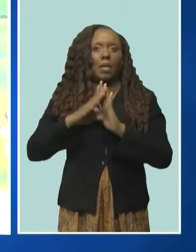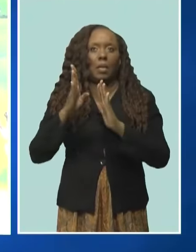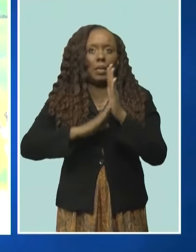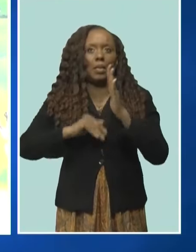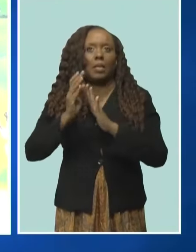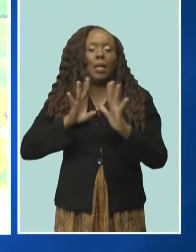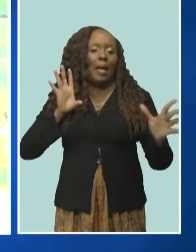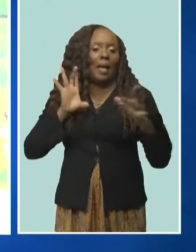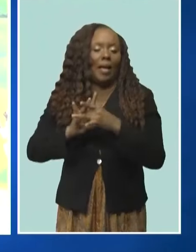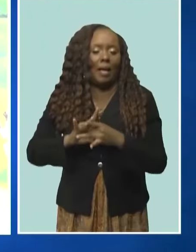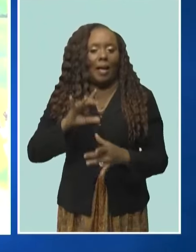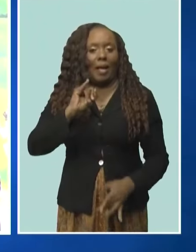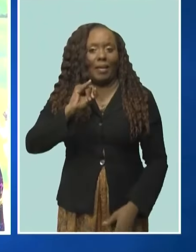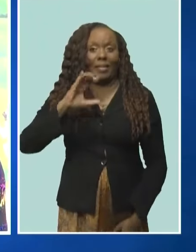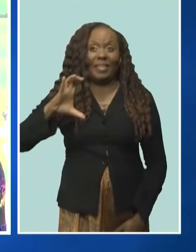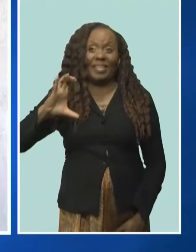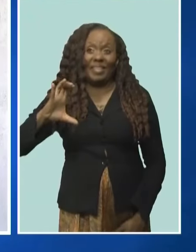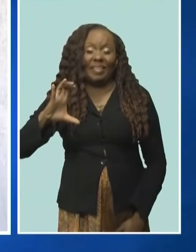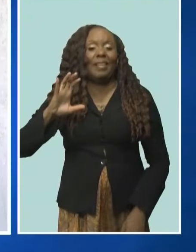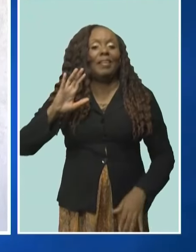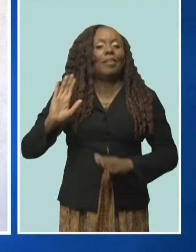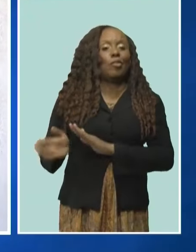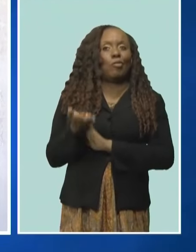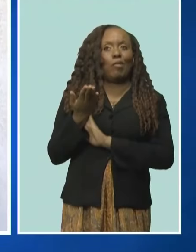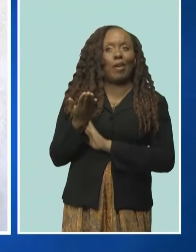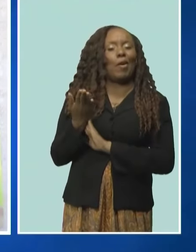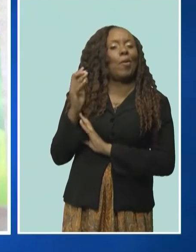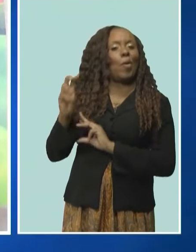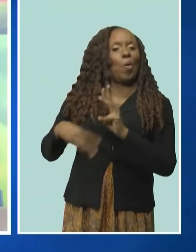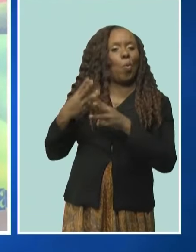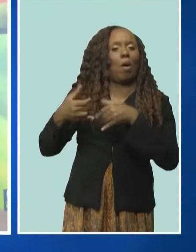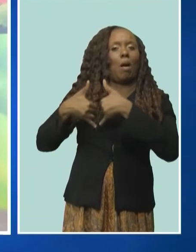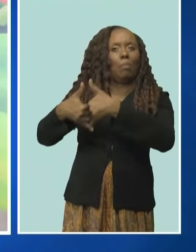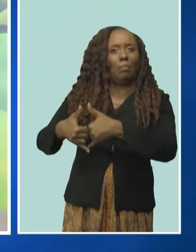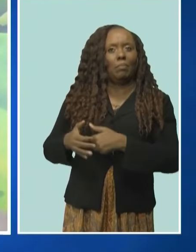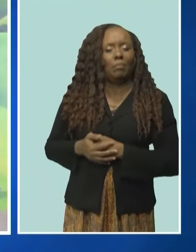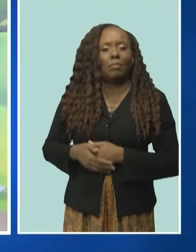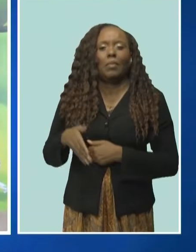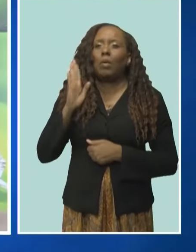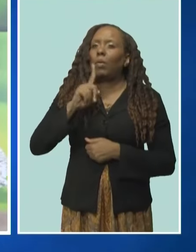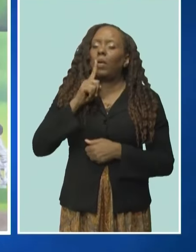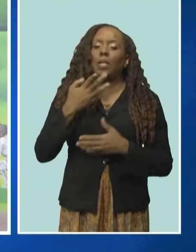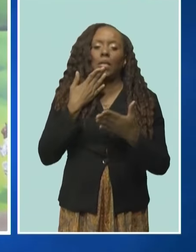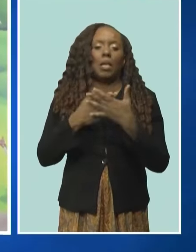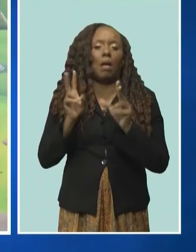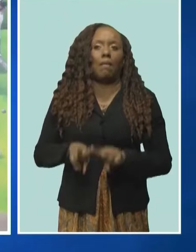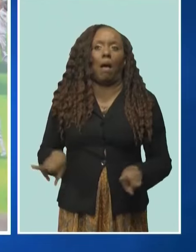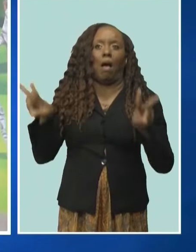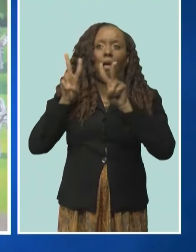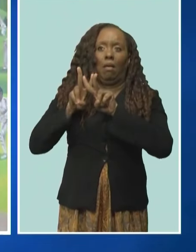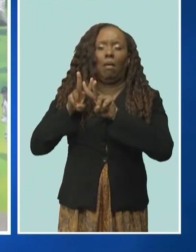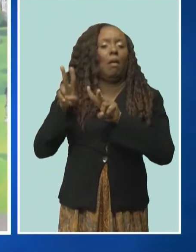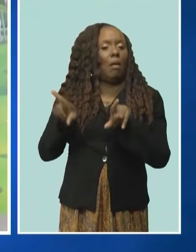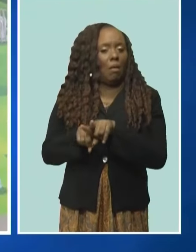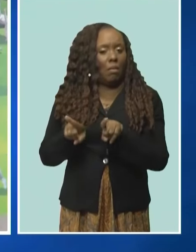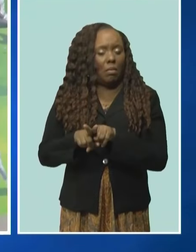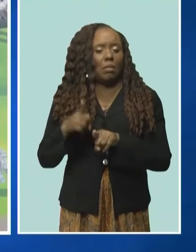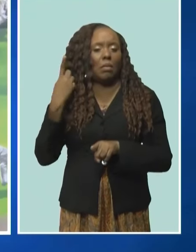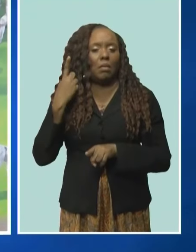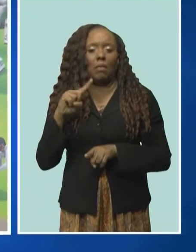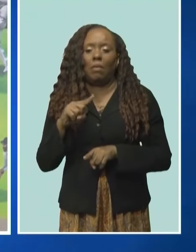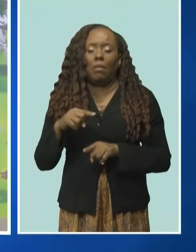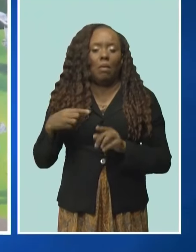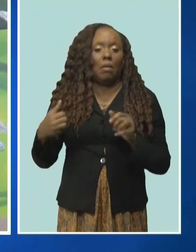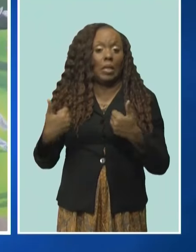T20 Cricket World Cup. The general manager believes it will have lasting value for the resort as well as the game.